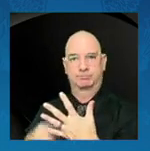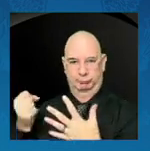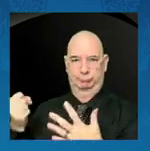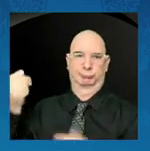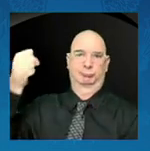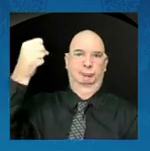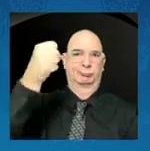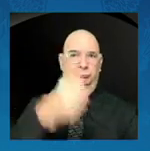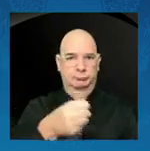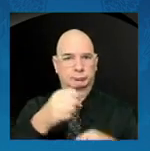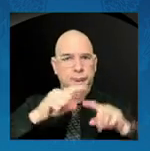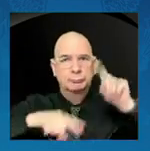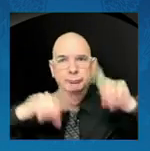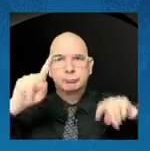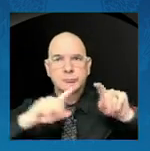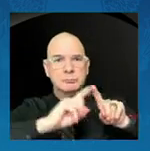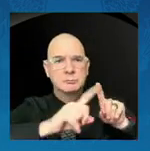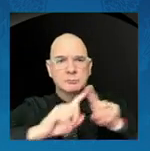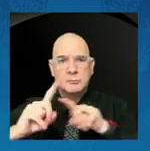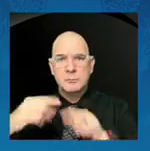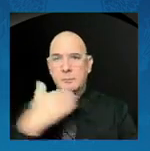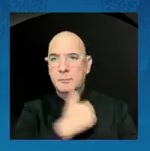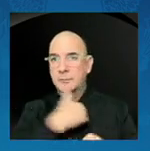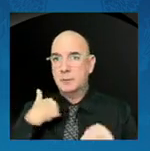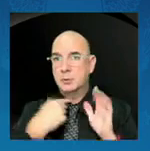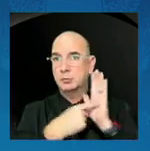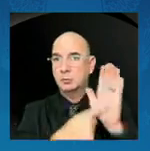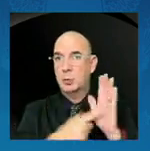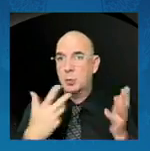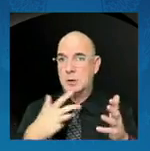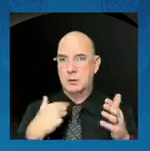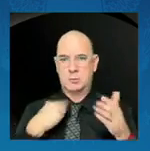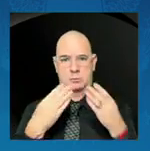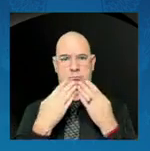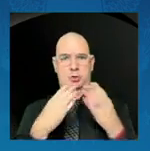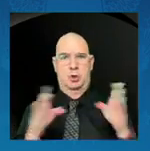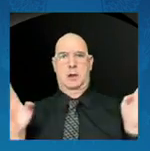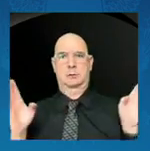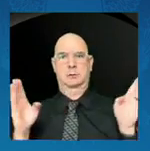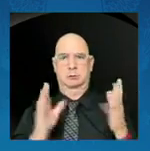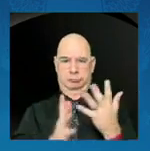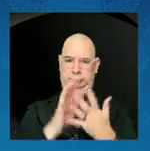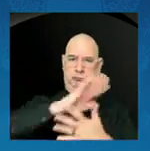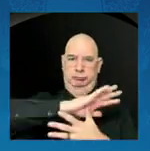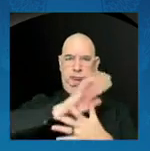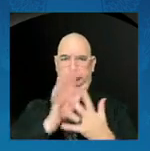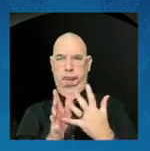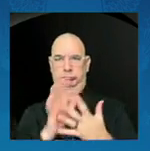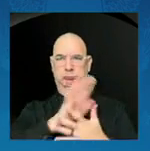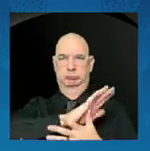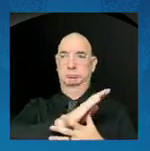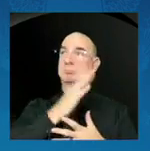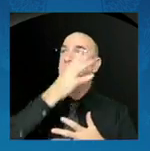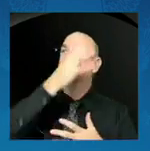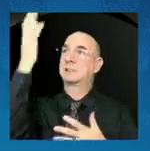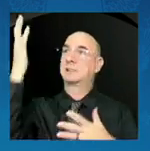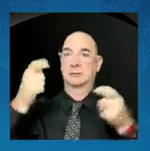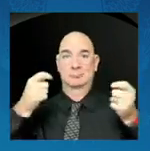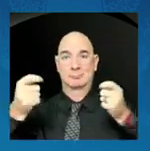priorities as an administration. And also, here today, are members of Congress from both chambers.